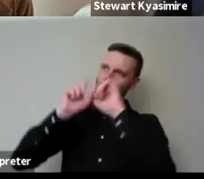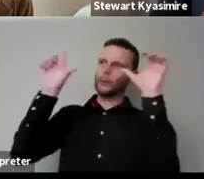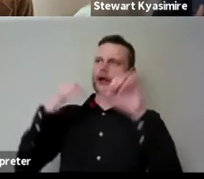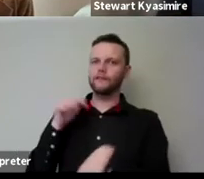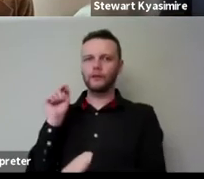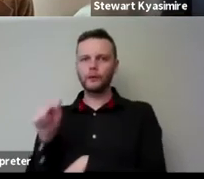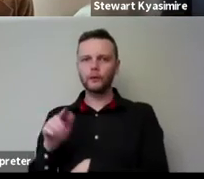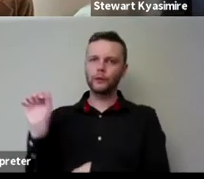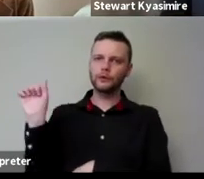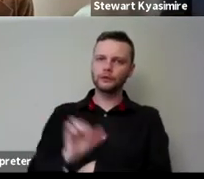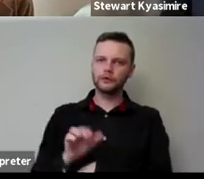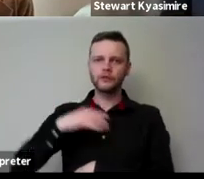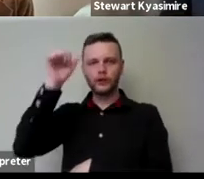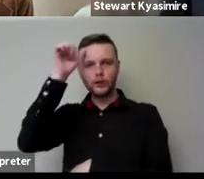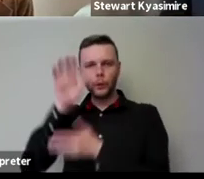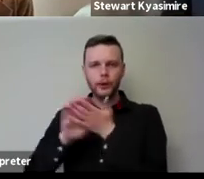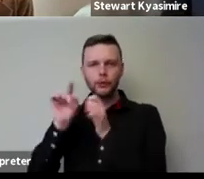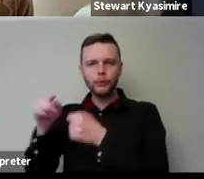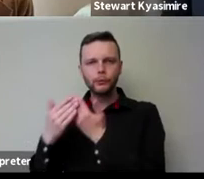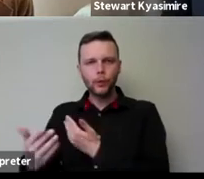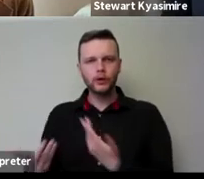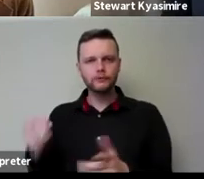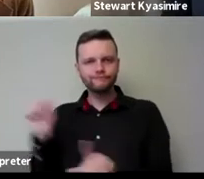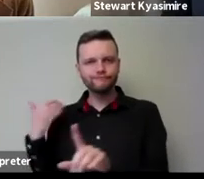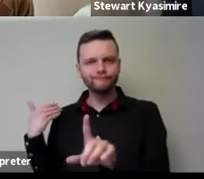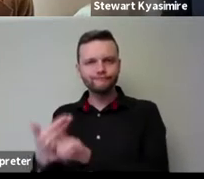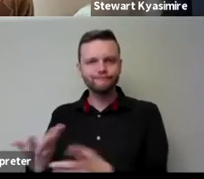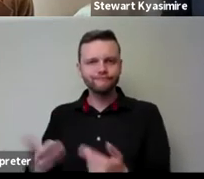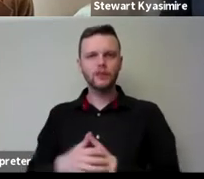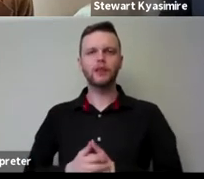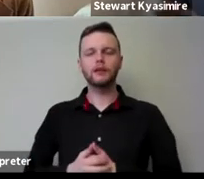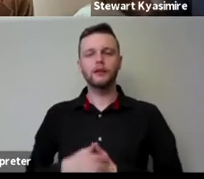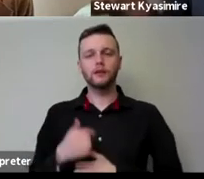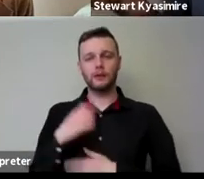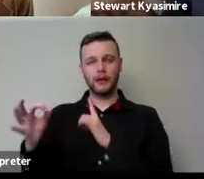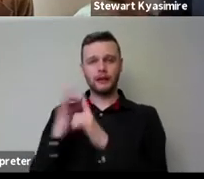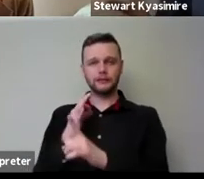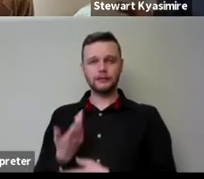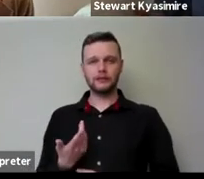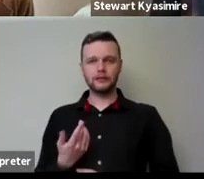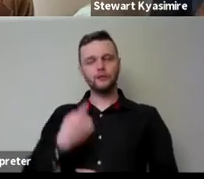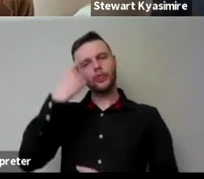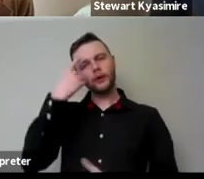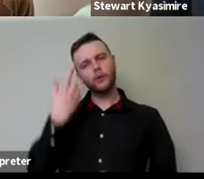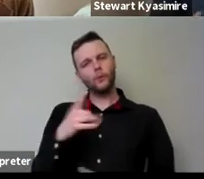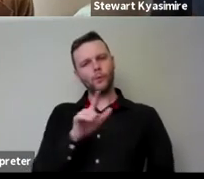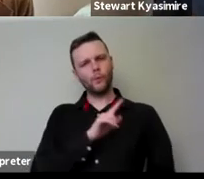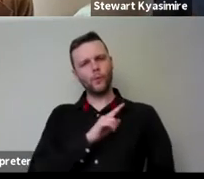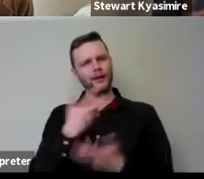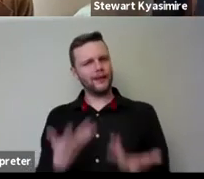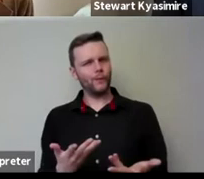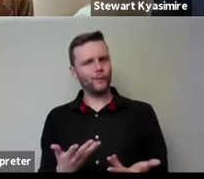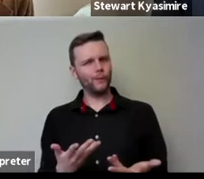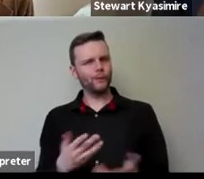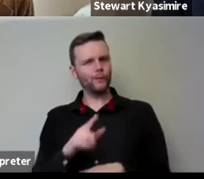know we should shouldn't we should have known more and what and what what i've um asked was well why did why now you know why